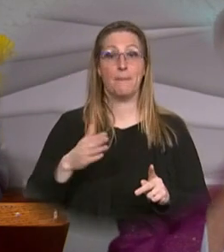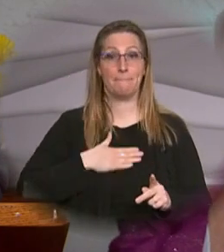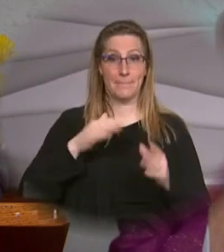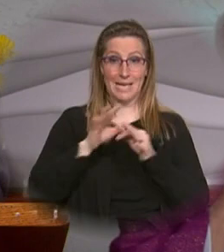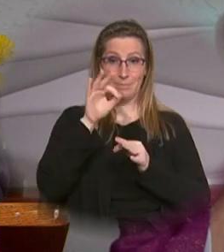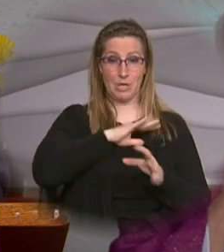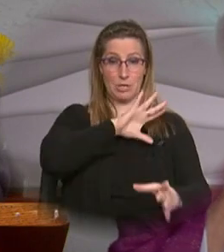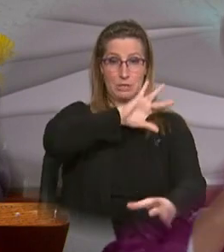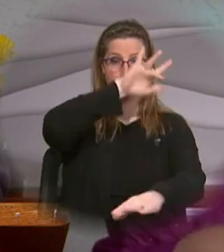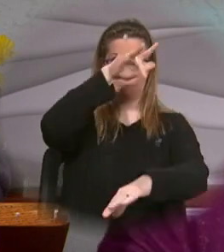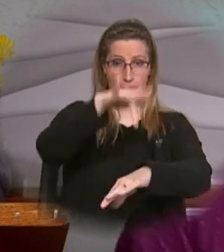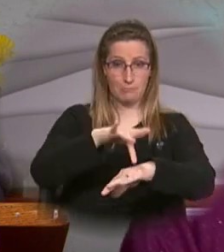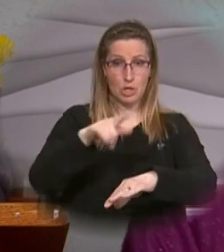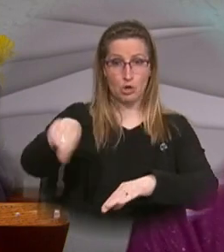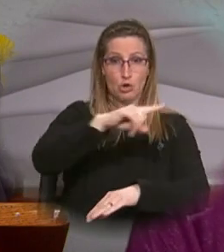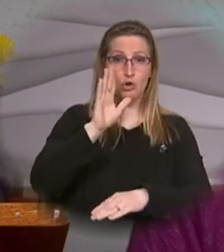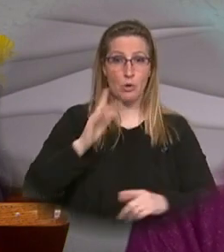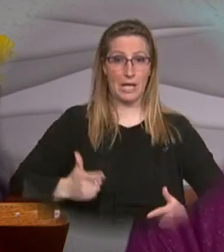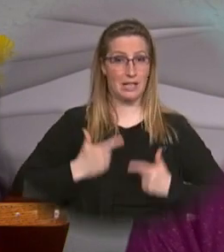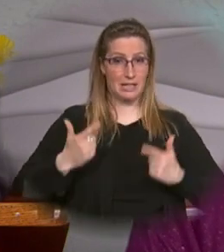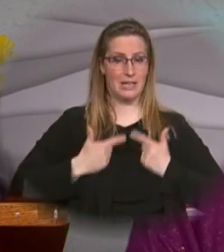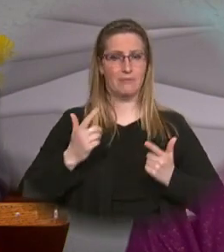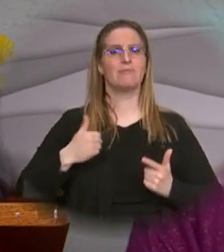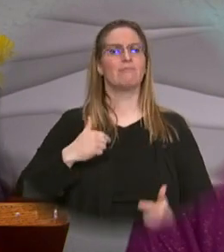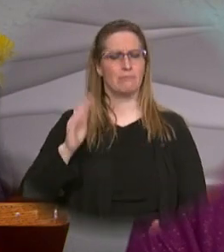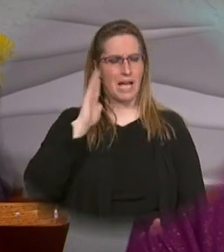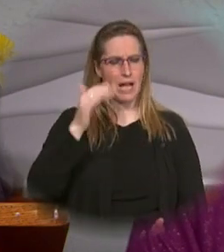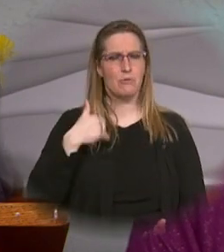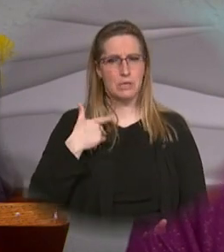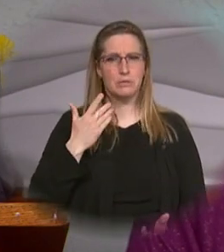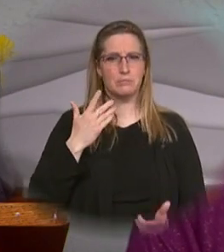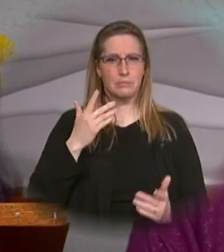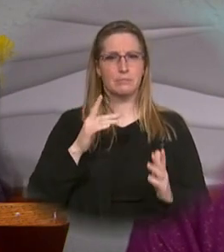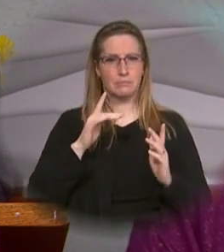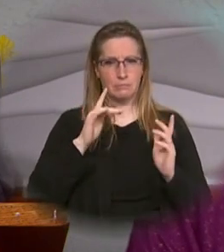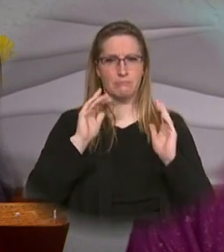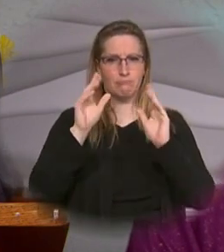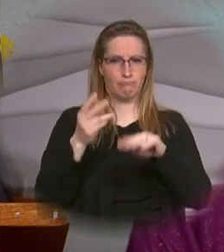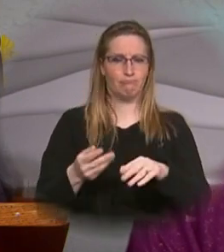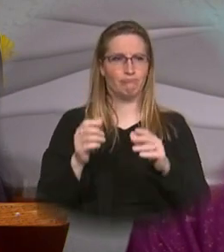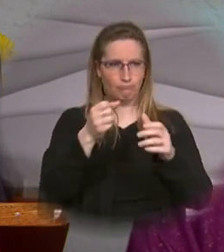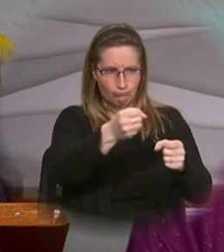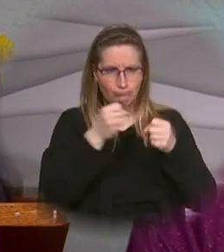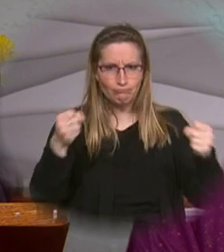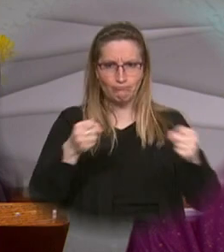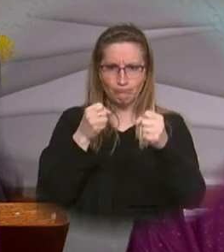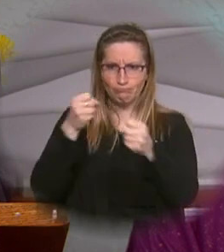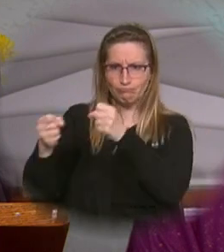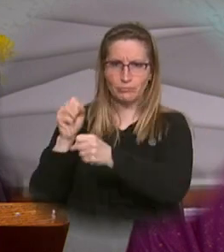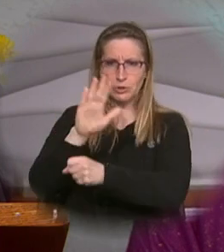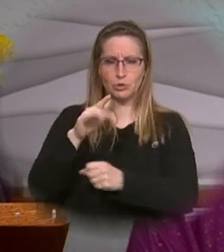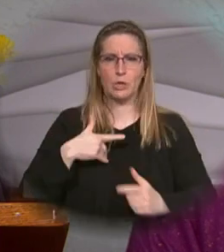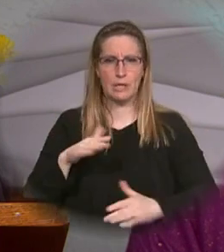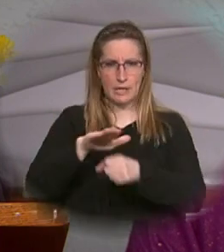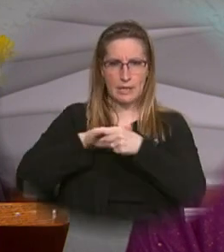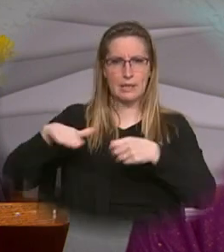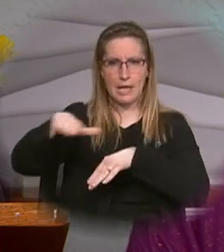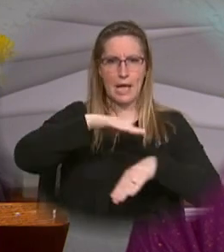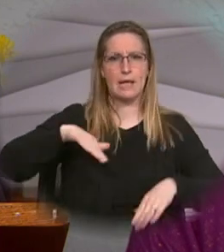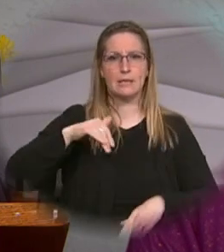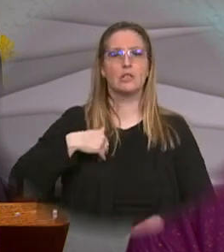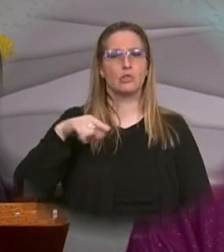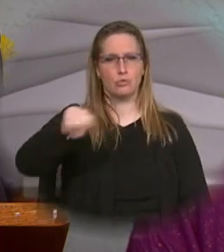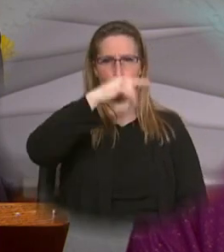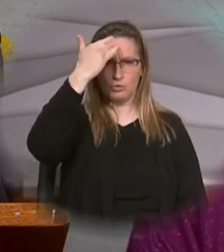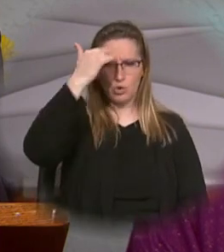spirit in you that you may live and I will settle you upon your land thus you shall know that I